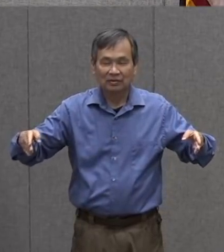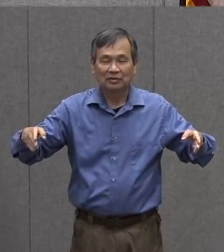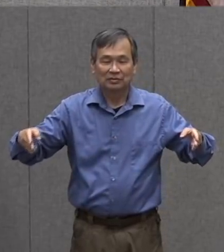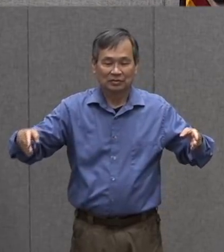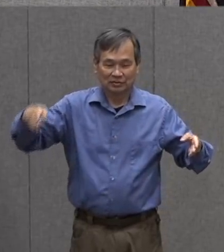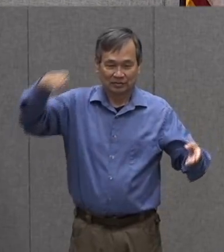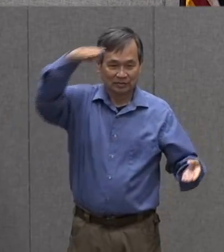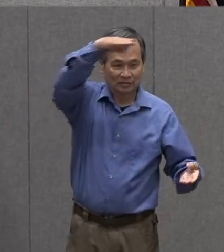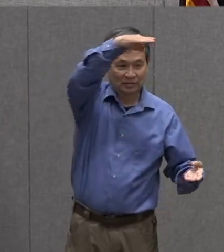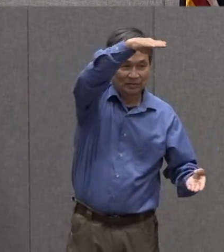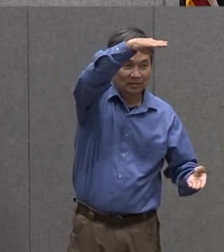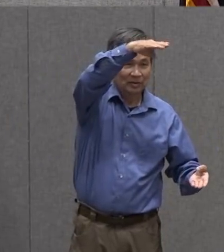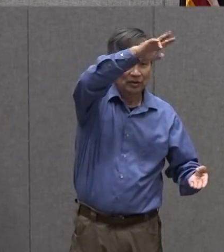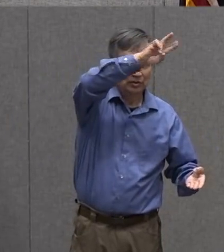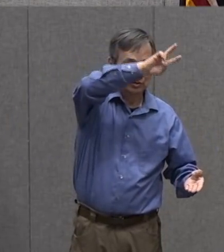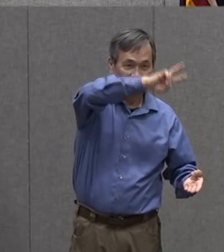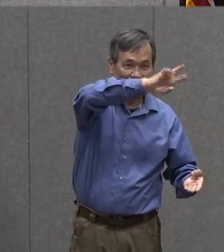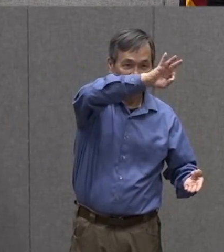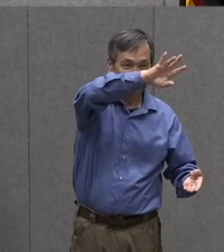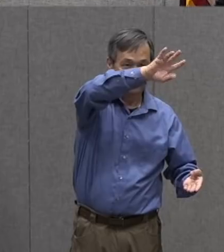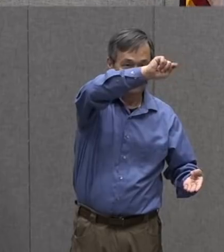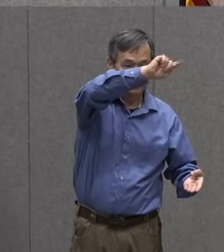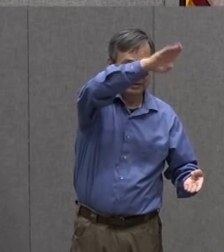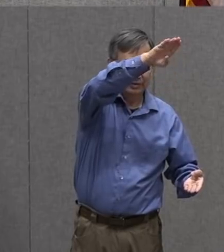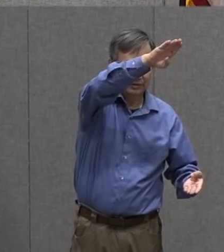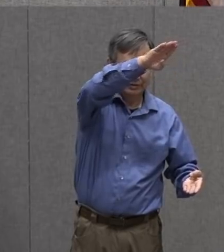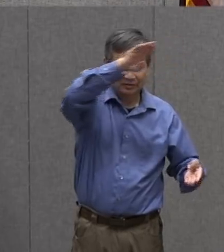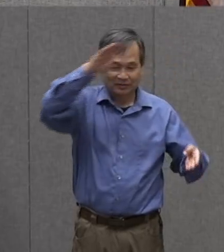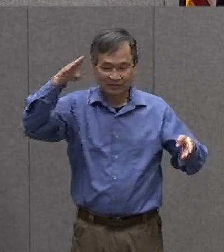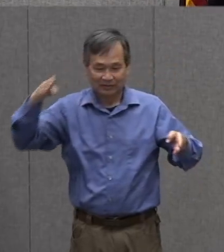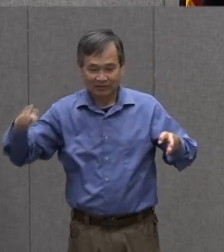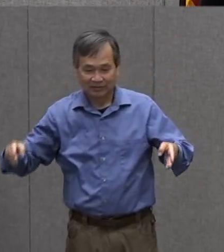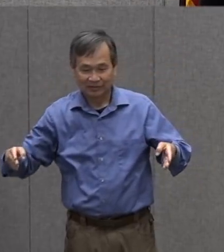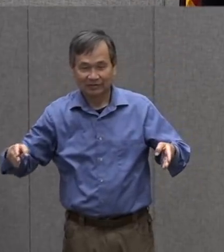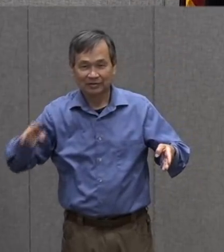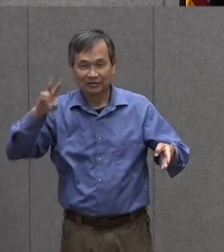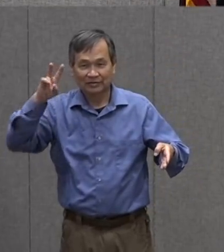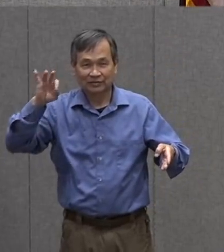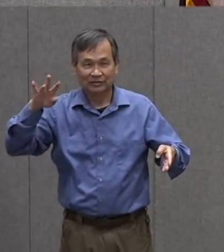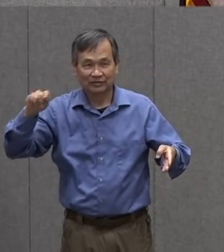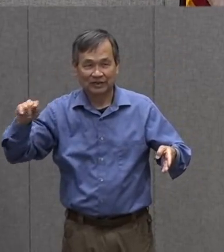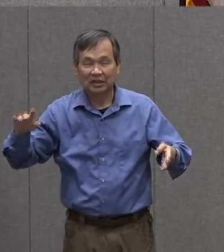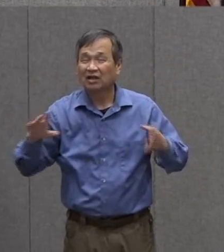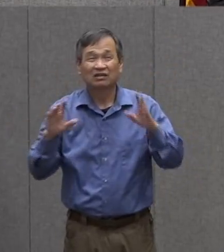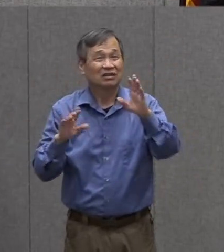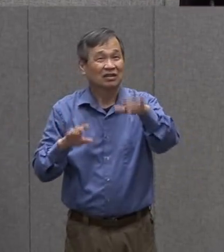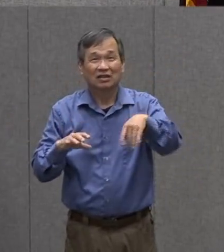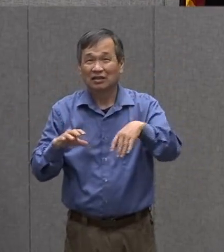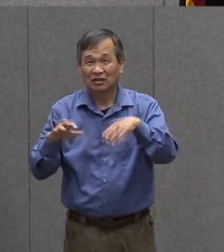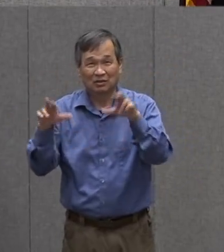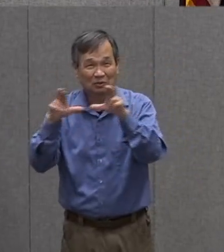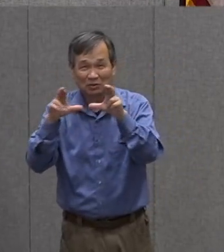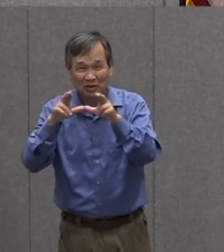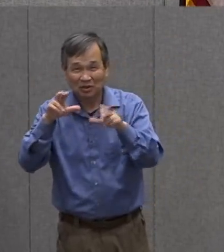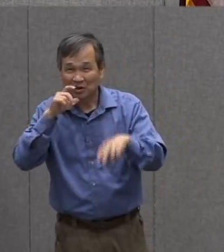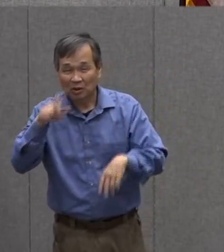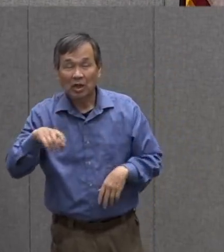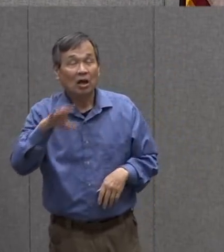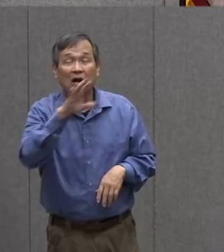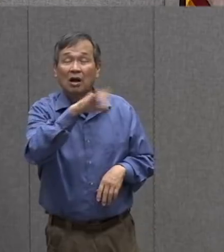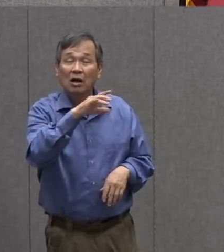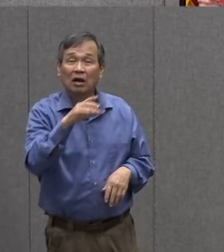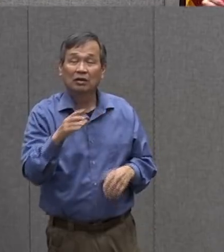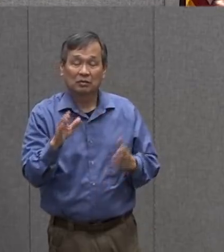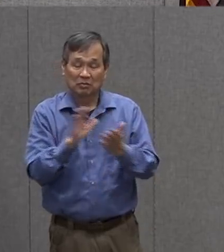need a ruler you don't need a ruler awesome you could even use a piece of paper right piece of paper is close about 11